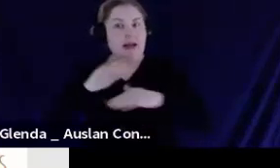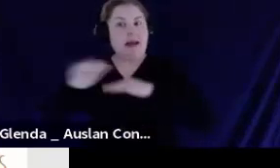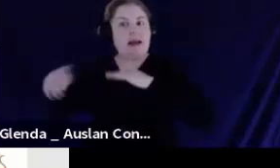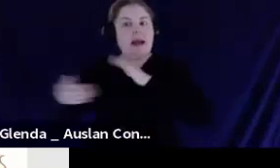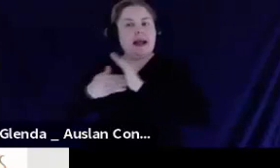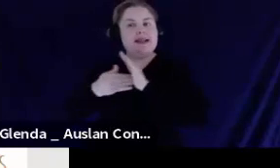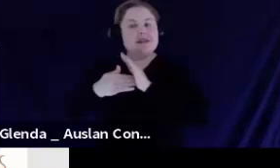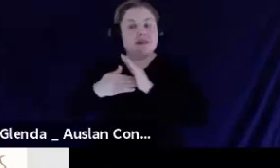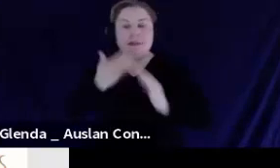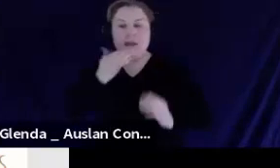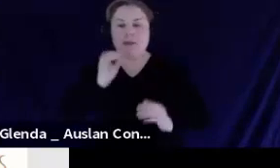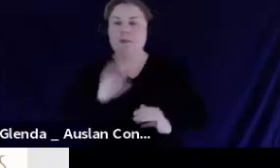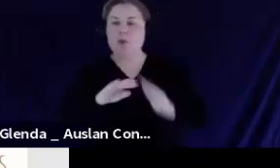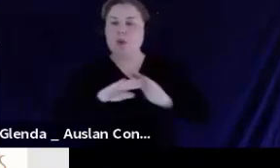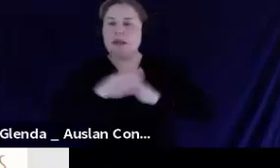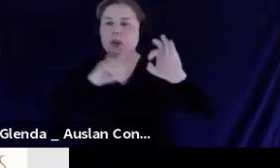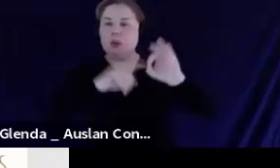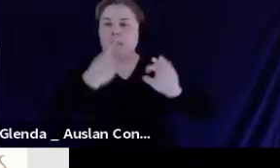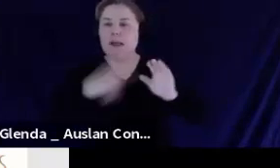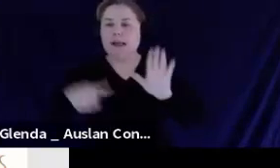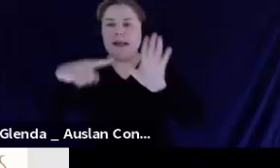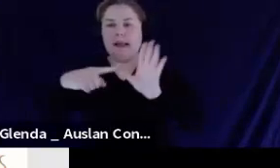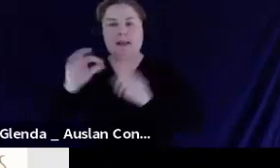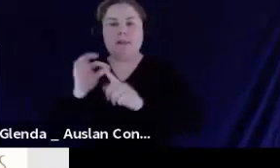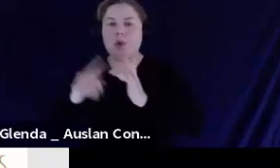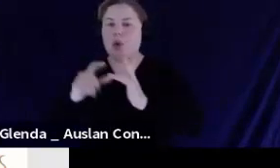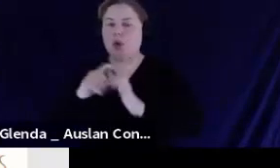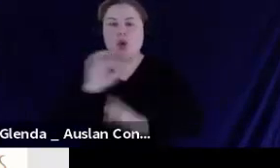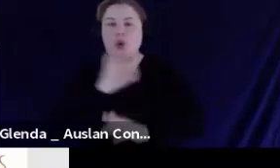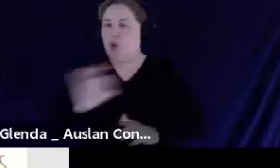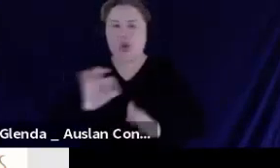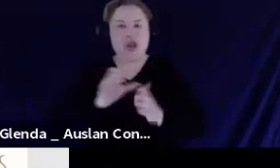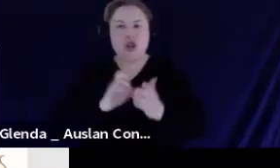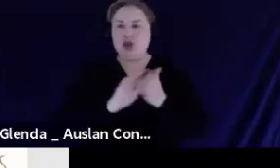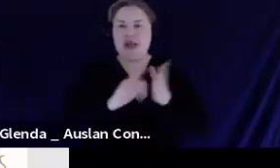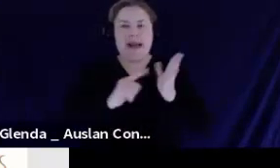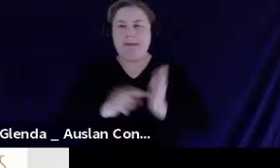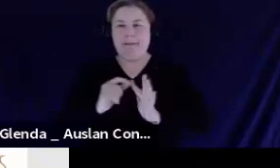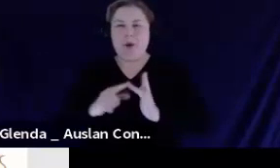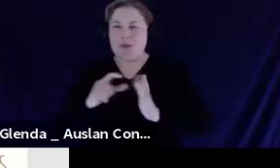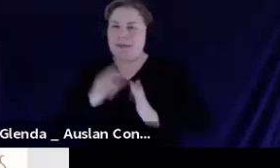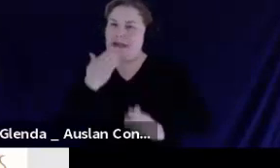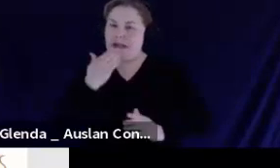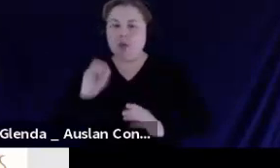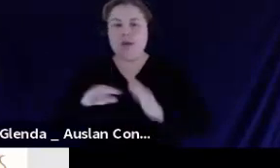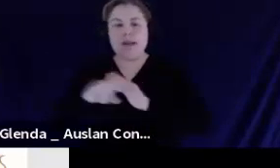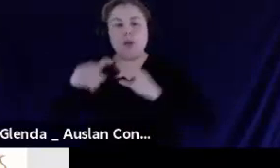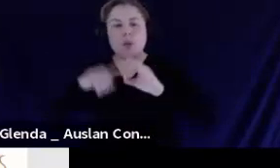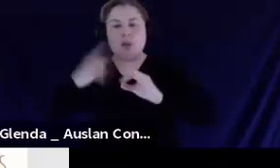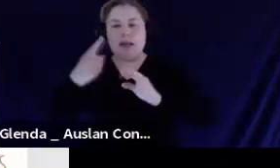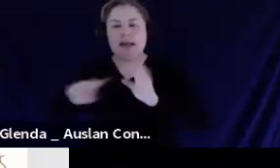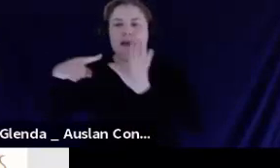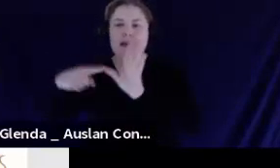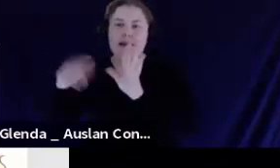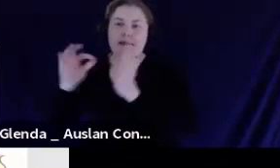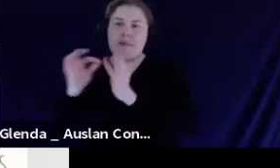please put that into the Q&A pod, not the chat pod. We are happy for people to chat throughout the session to